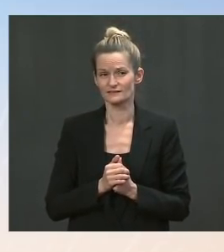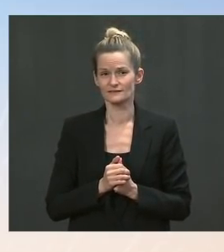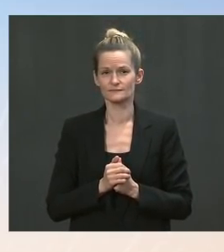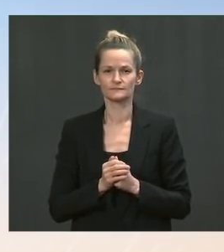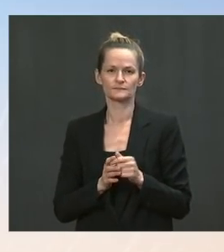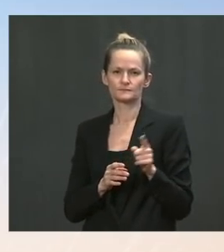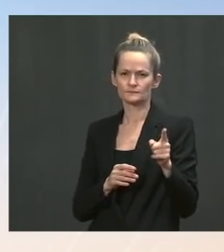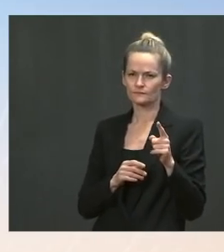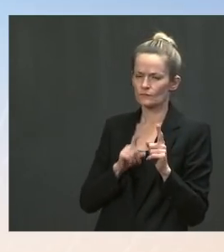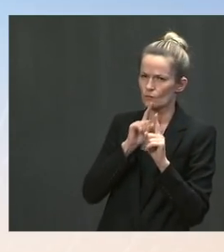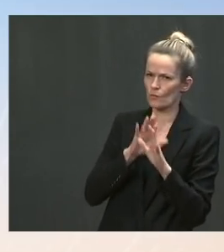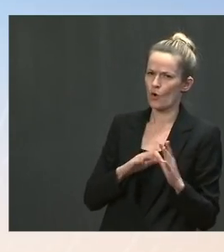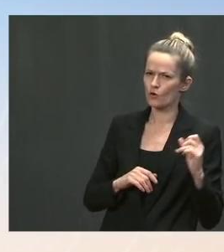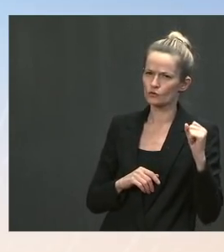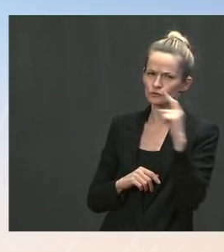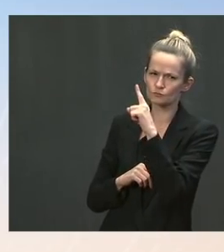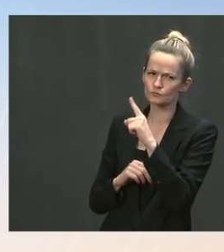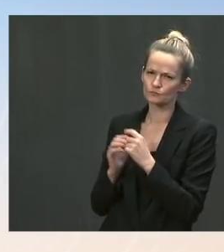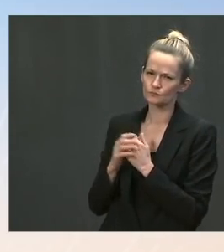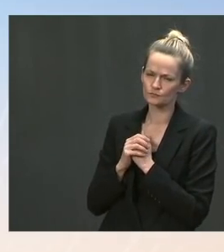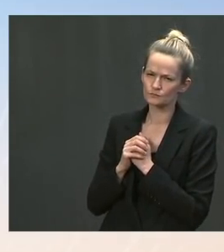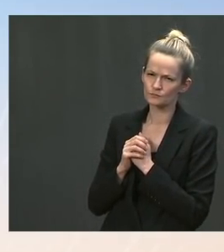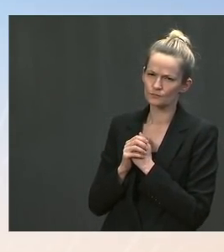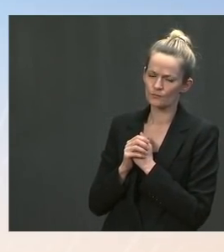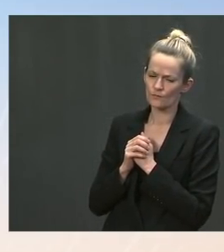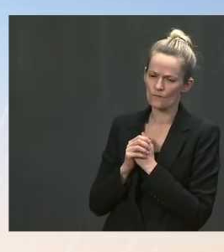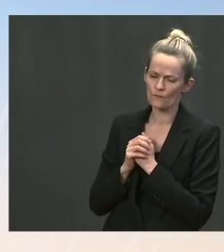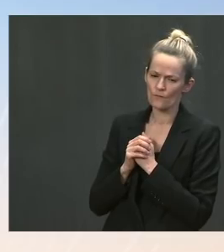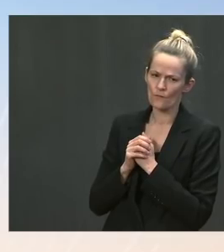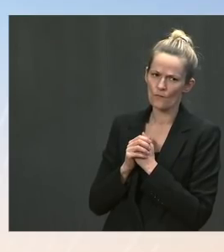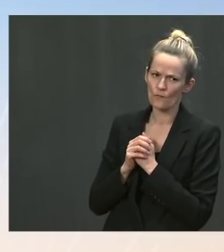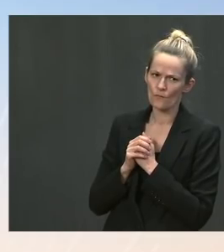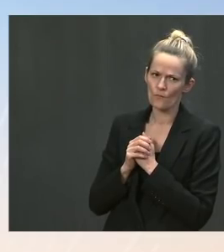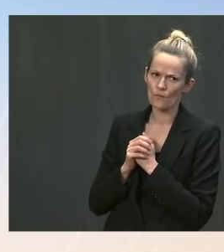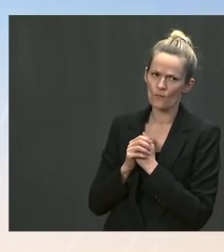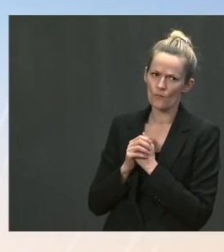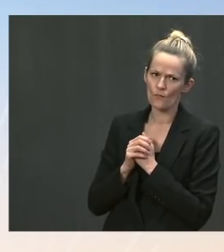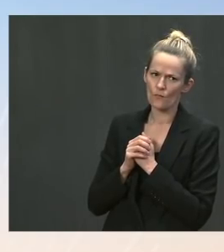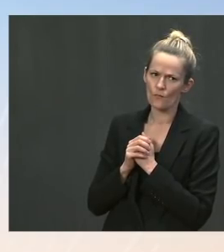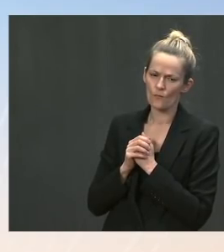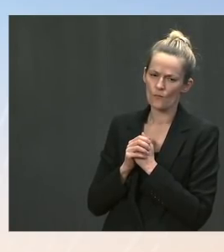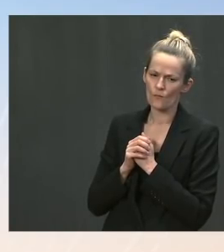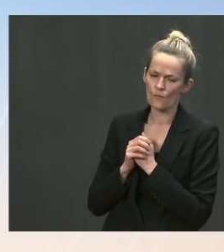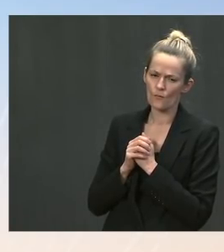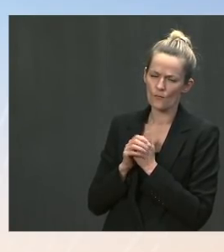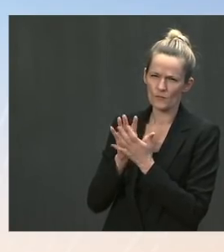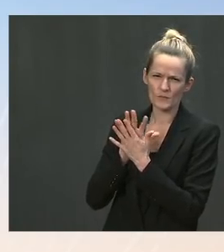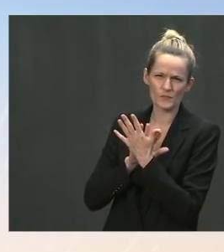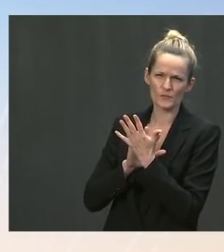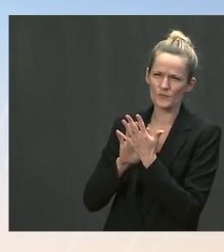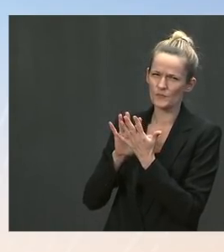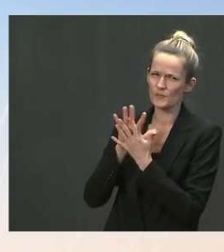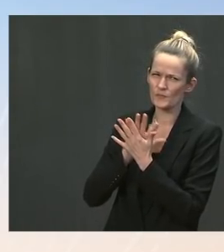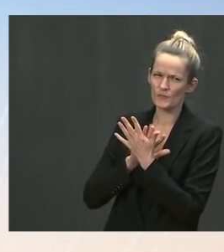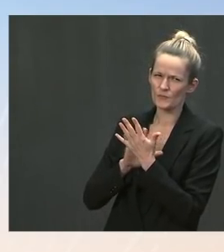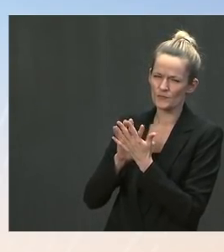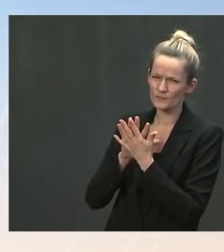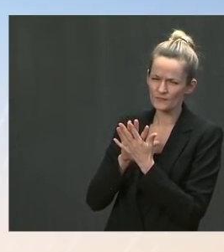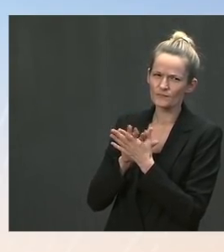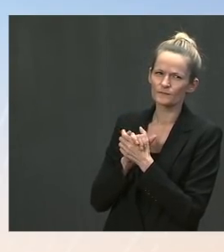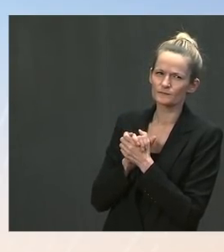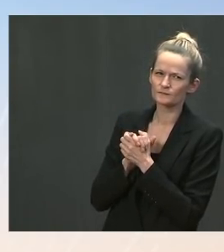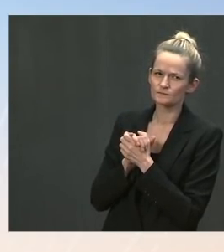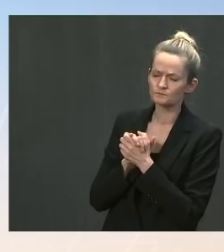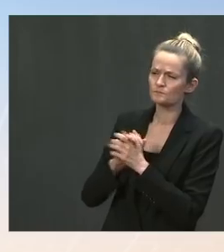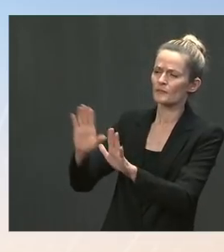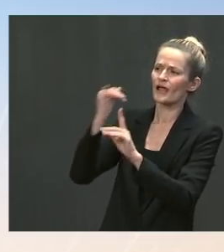vaccination penalties, for lack of a better term, or burdens for those who are not vaccinated that are likely to come in the coming days. I hoping